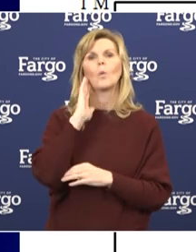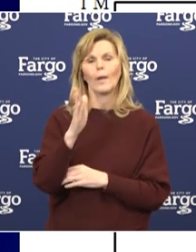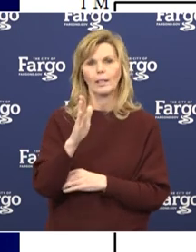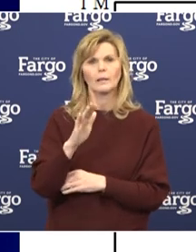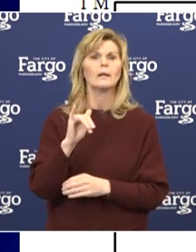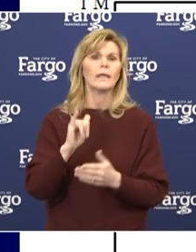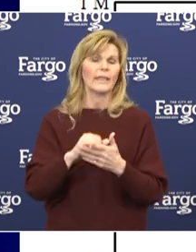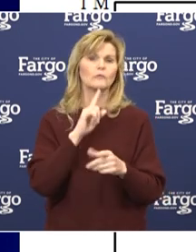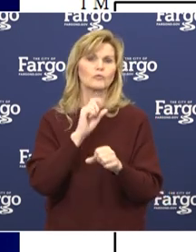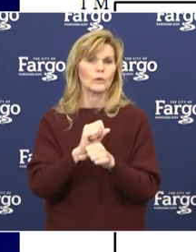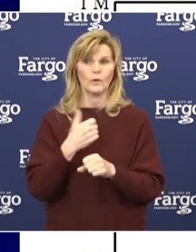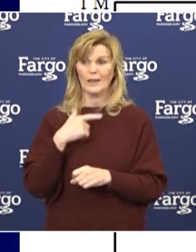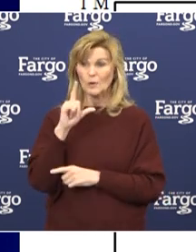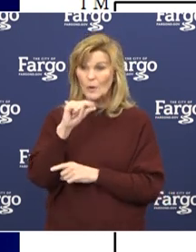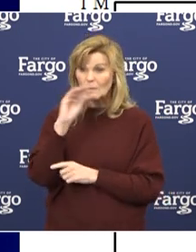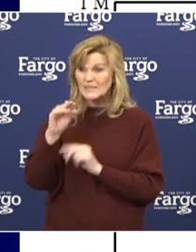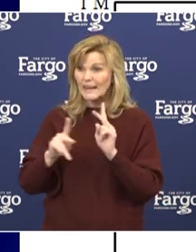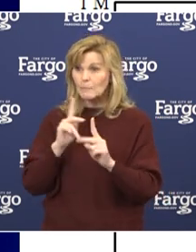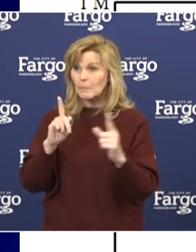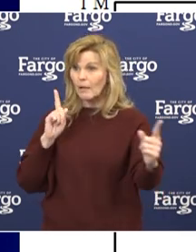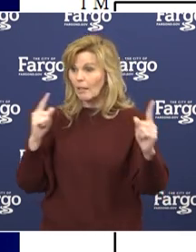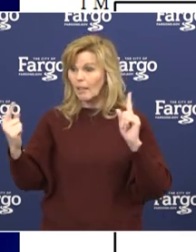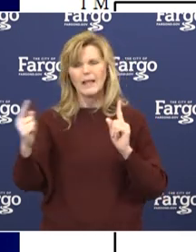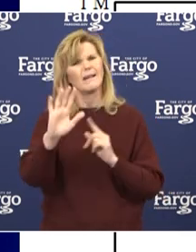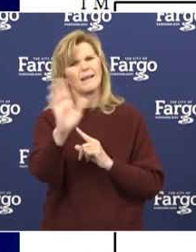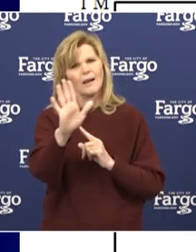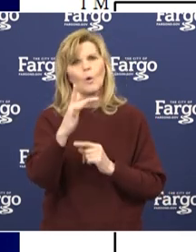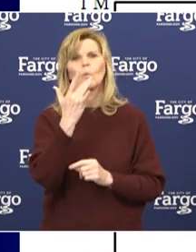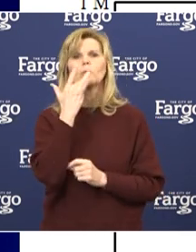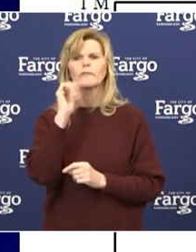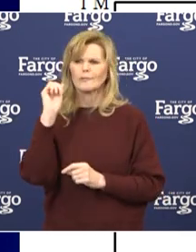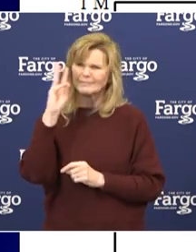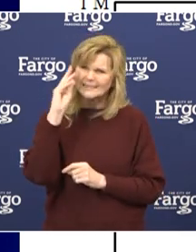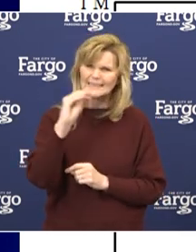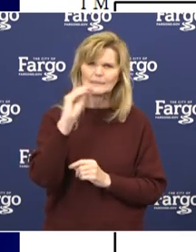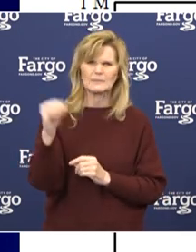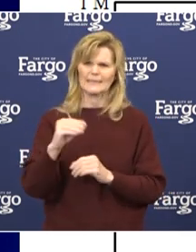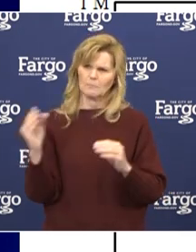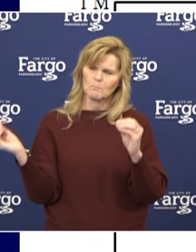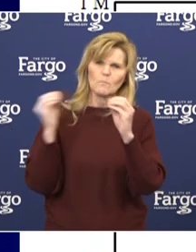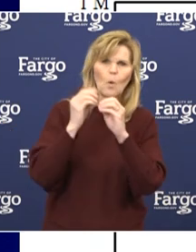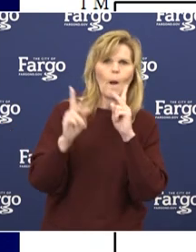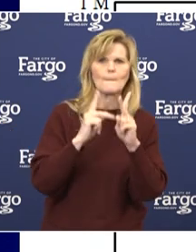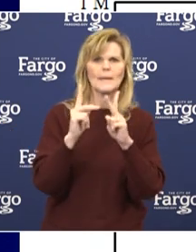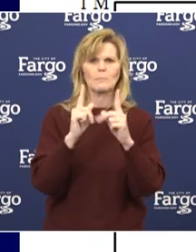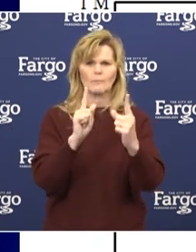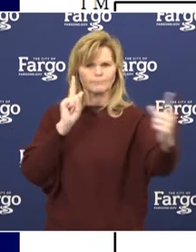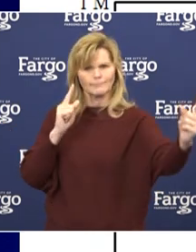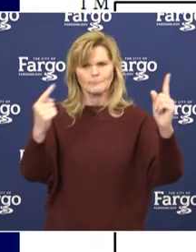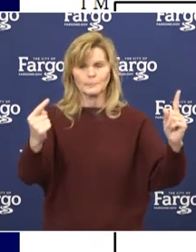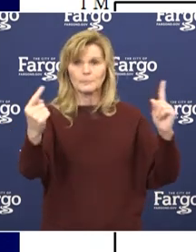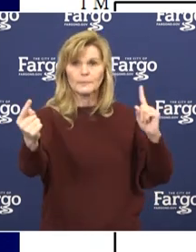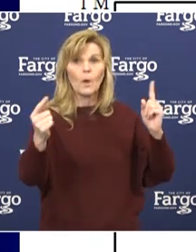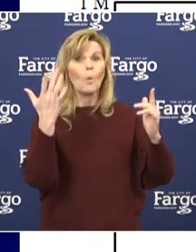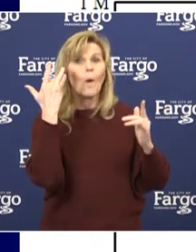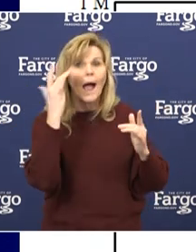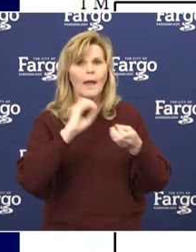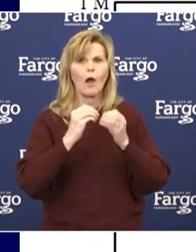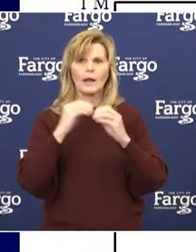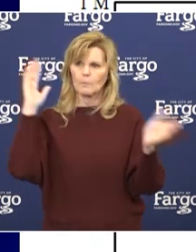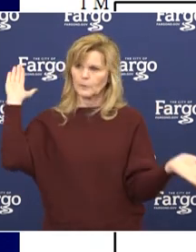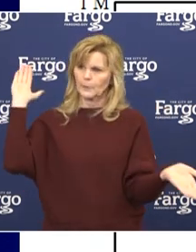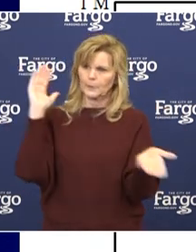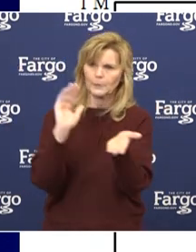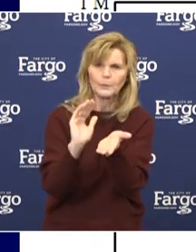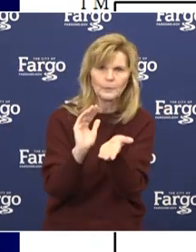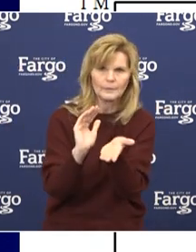truly what we don't want to have happen. So this is kind of a breaking it down, making it real simple. And so we say that if we can have people committed to